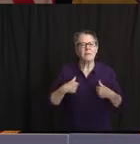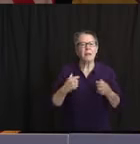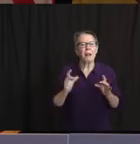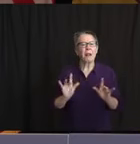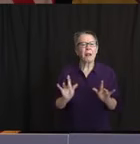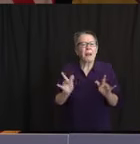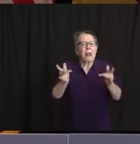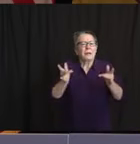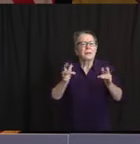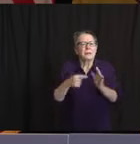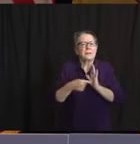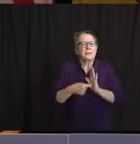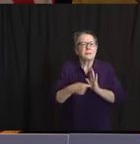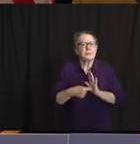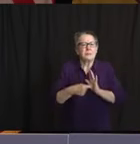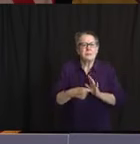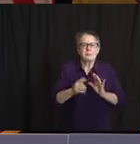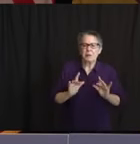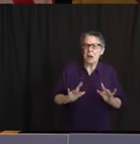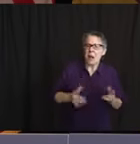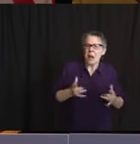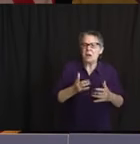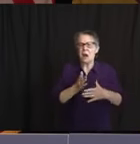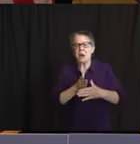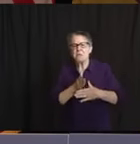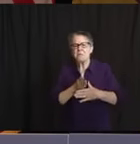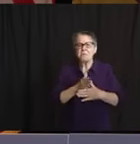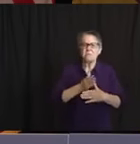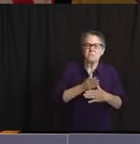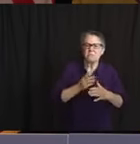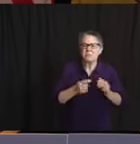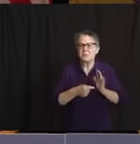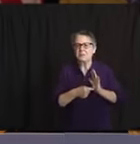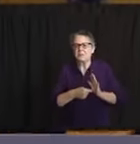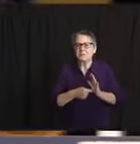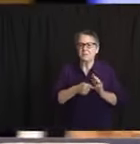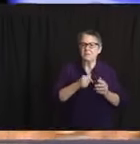And certainly we're looking at that every single day. Amen.